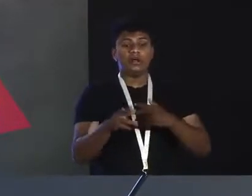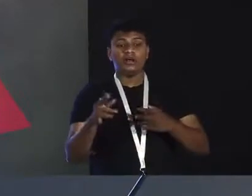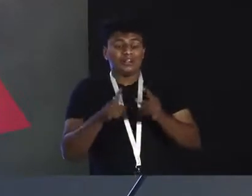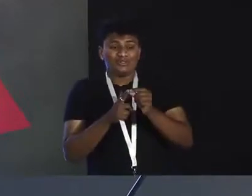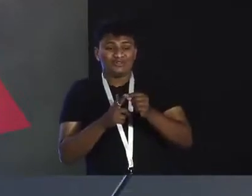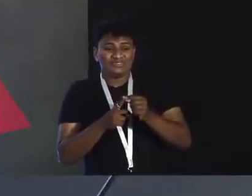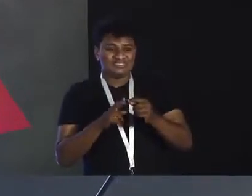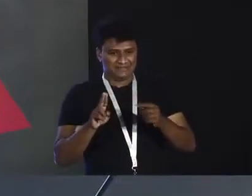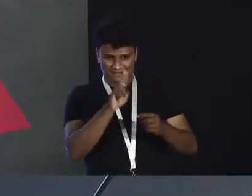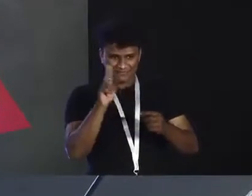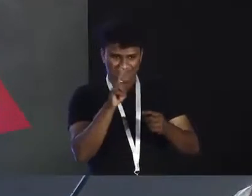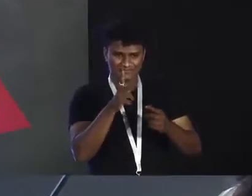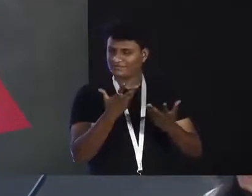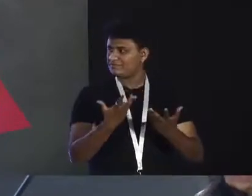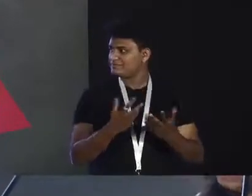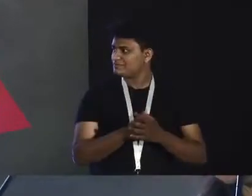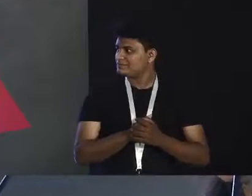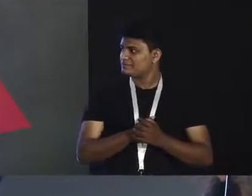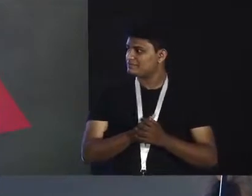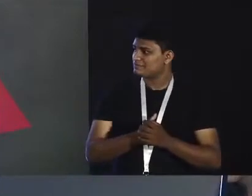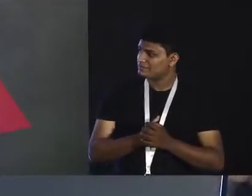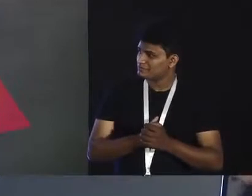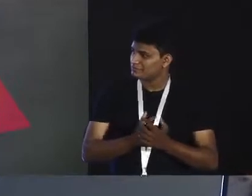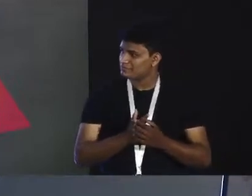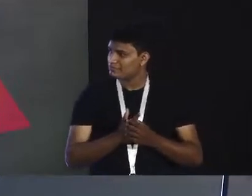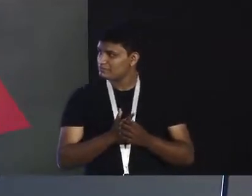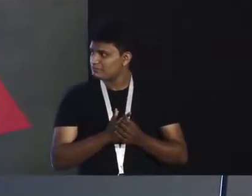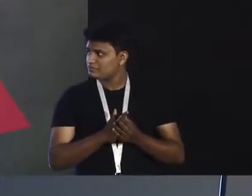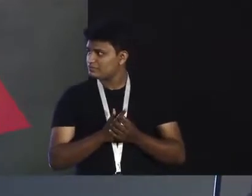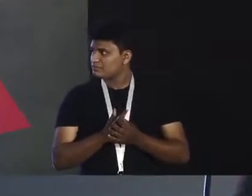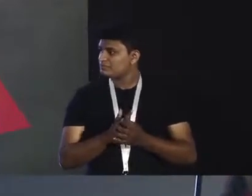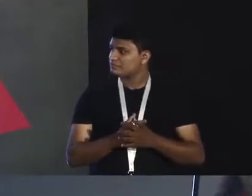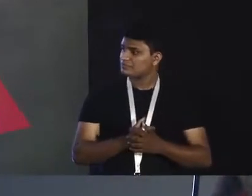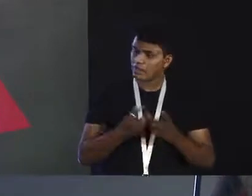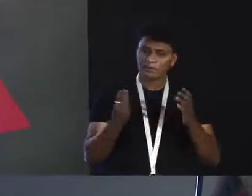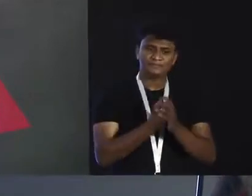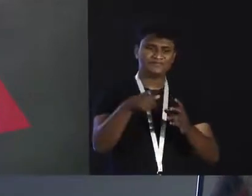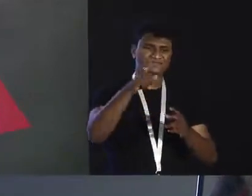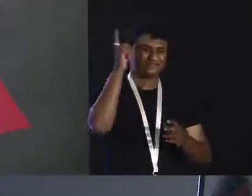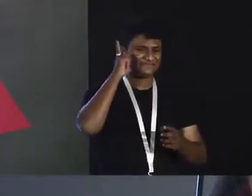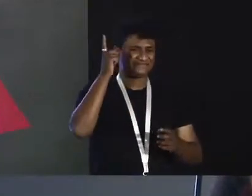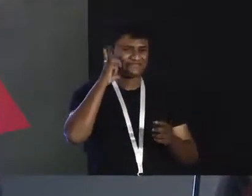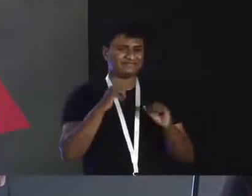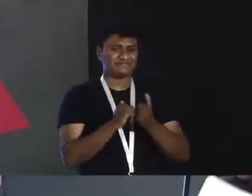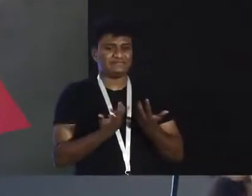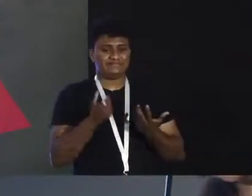eye, and let me show you what all of you sound like together. Okay.